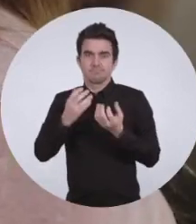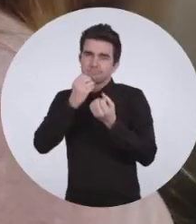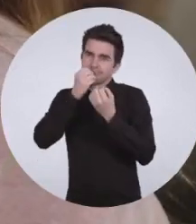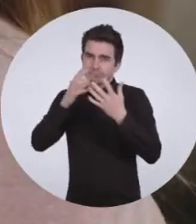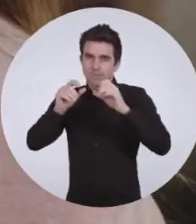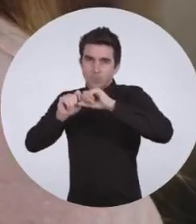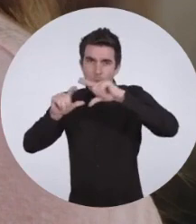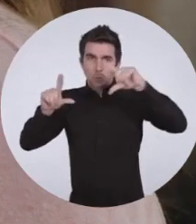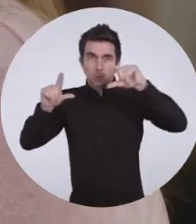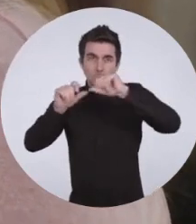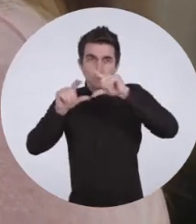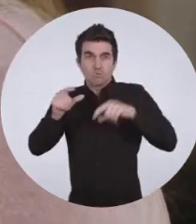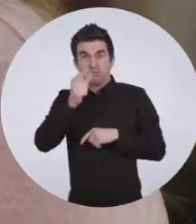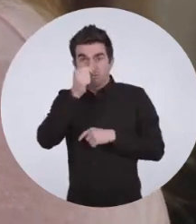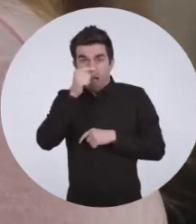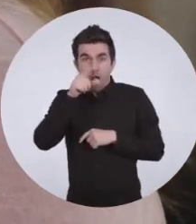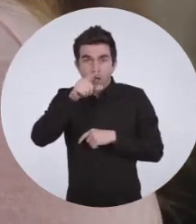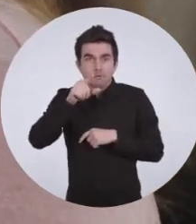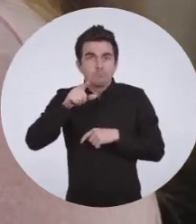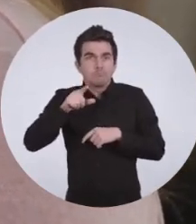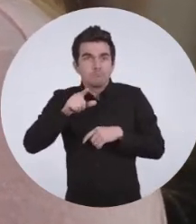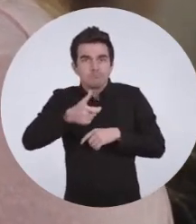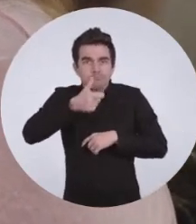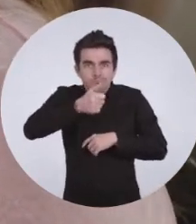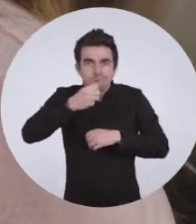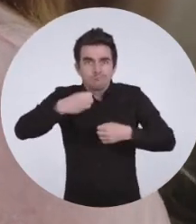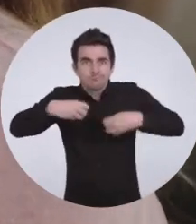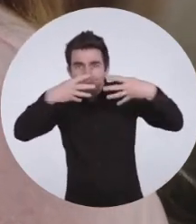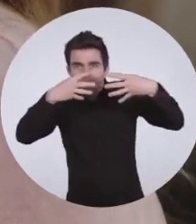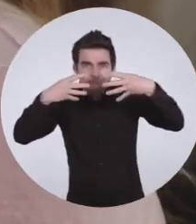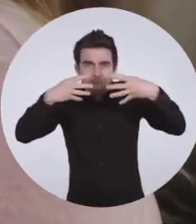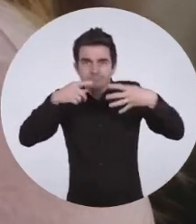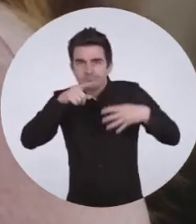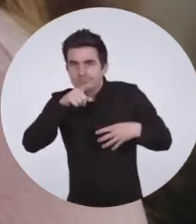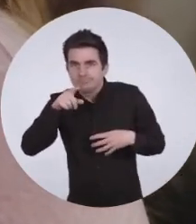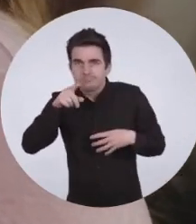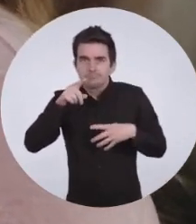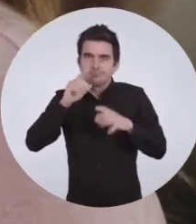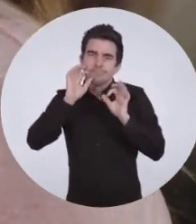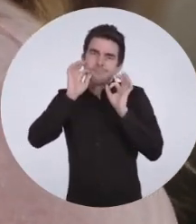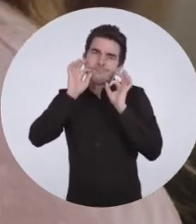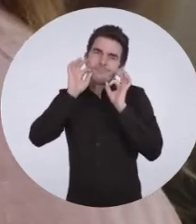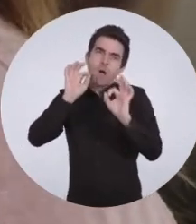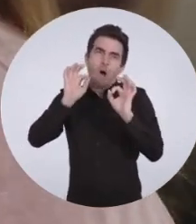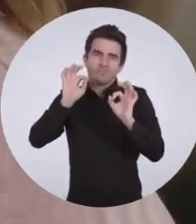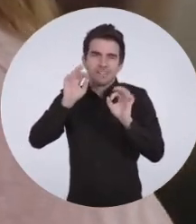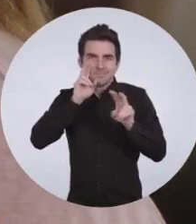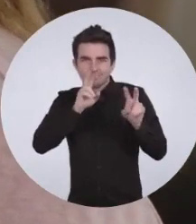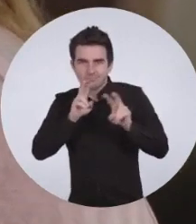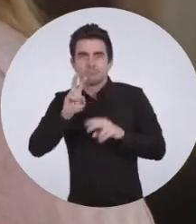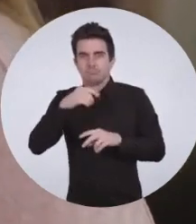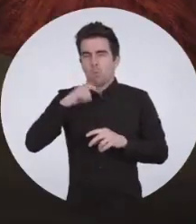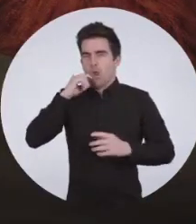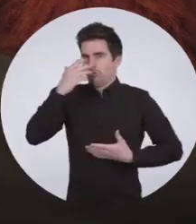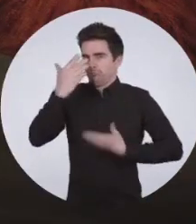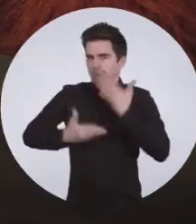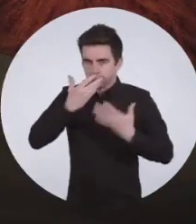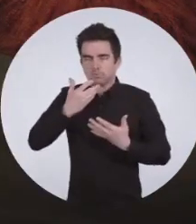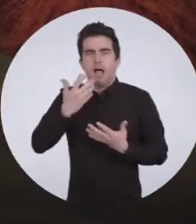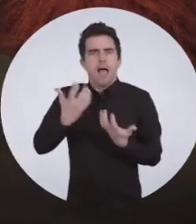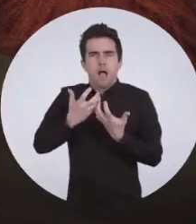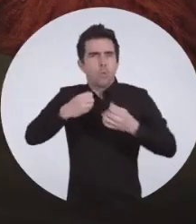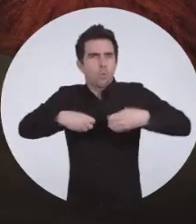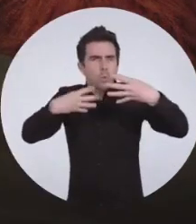Apart from the awesome screen features, you can also personalize menu settings so your Samsung TV is perfect for you. So,